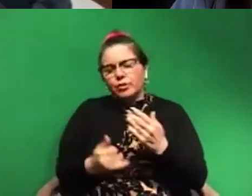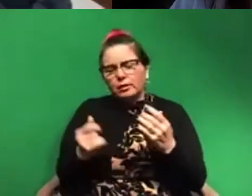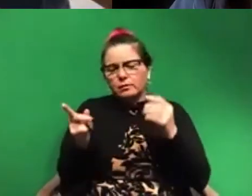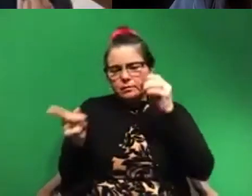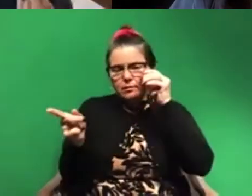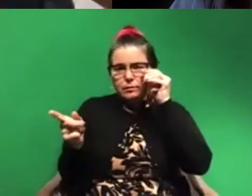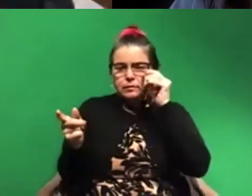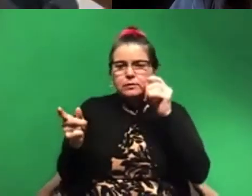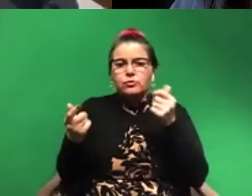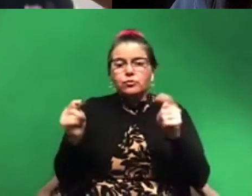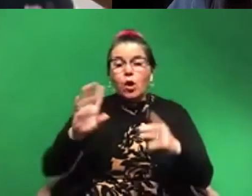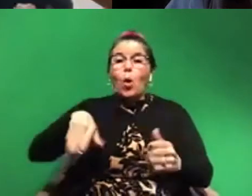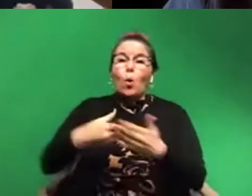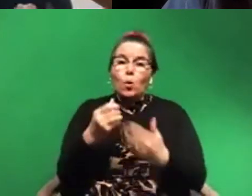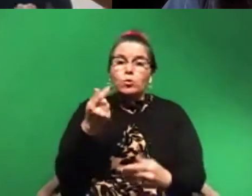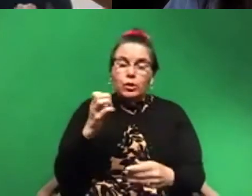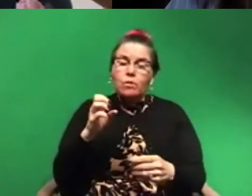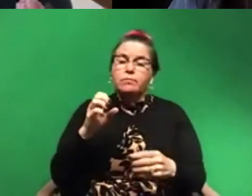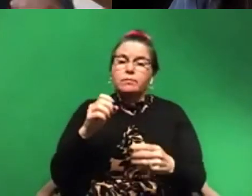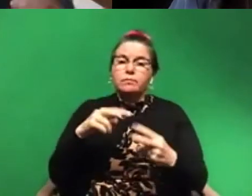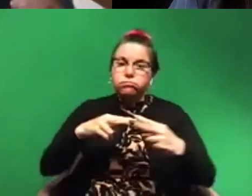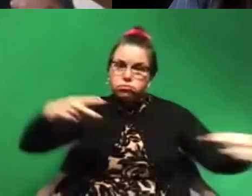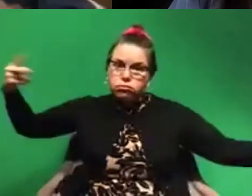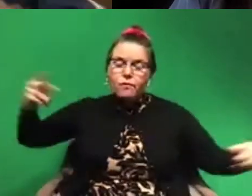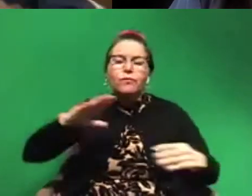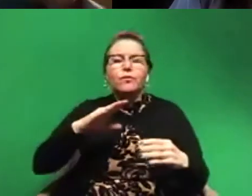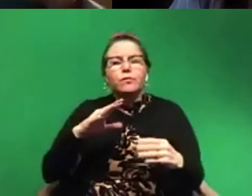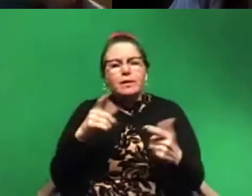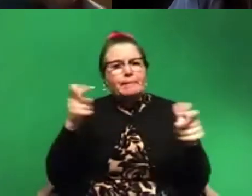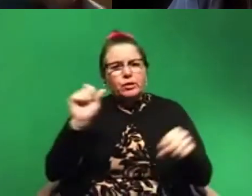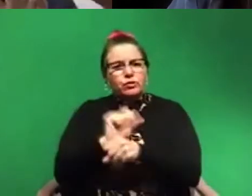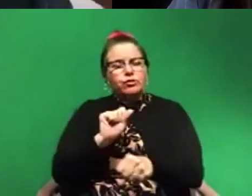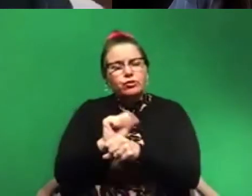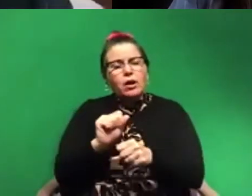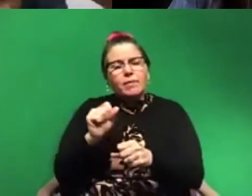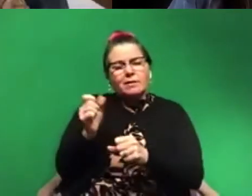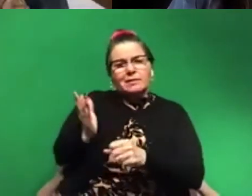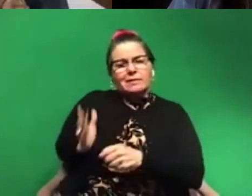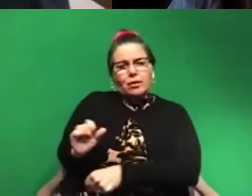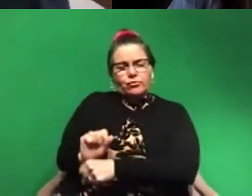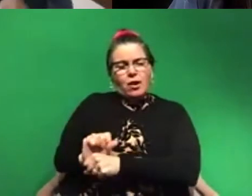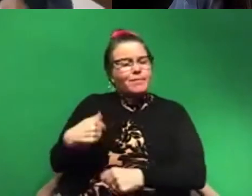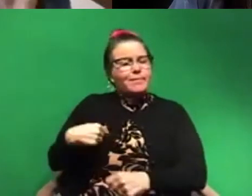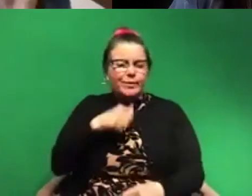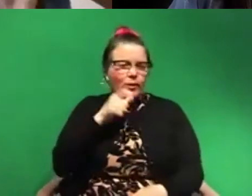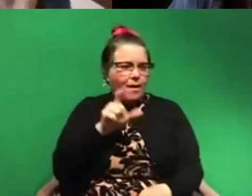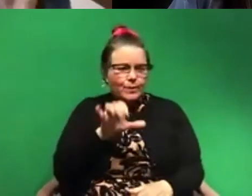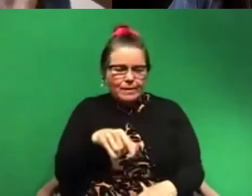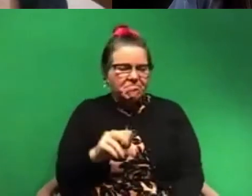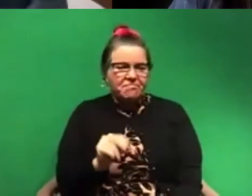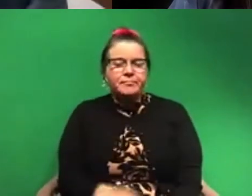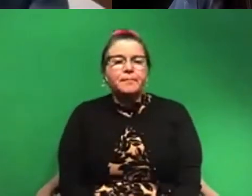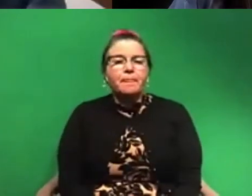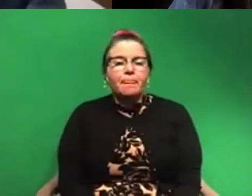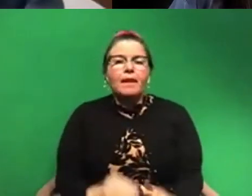genome sequence for every species on the planet. Big job. Big job. Just starting. But we don't have to do that. The way this